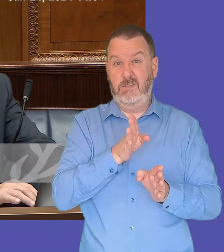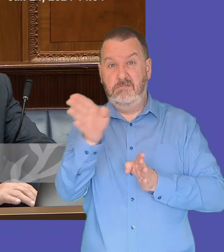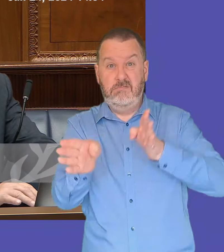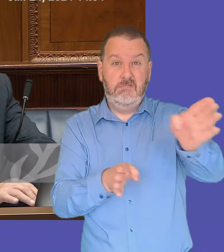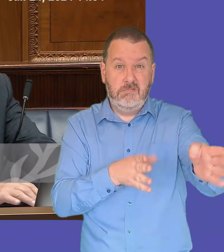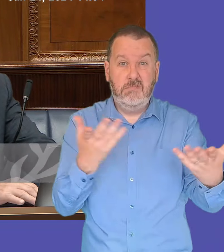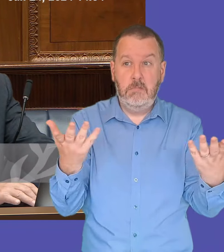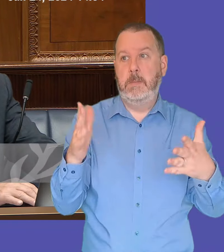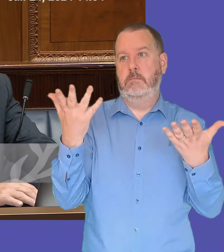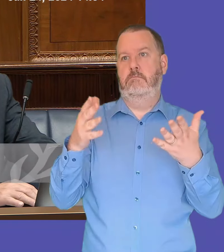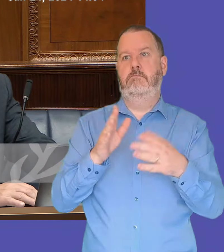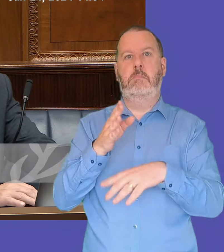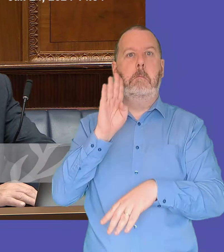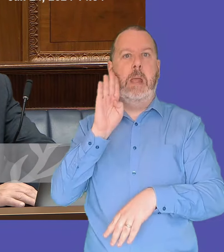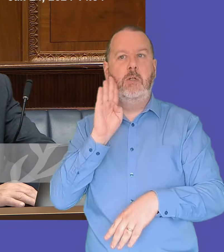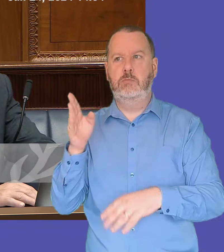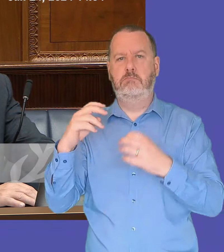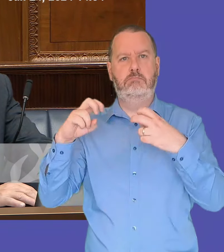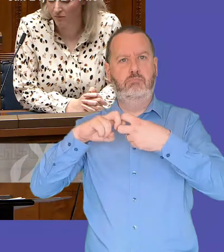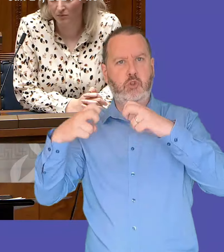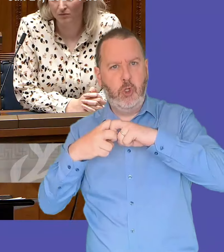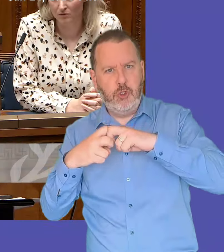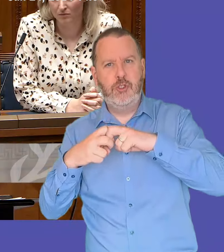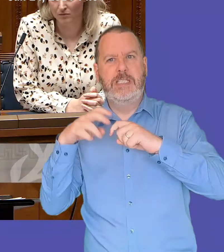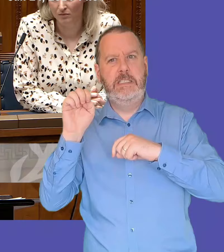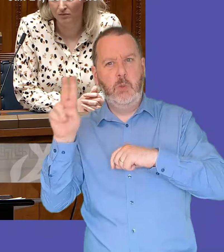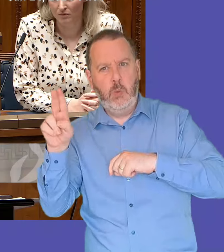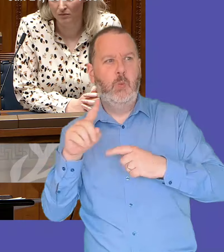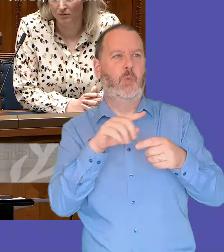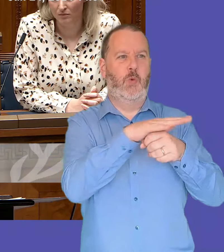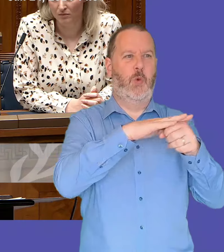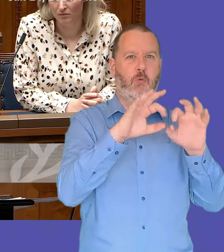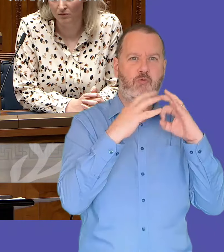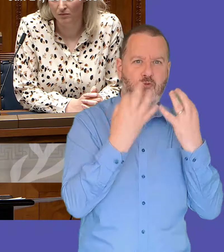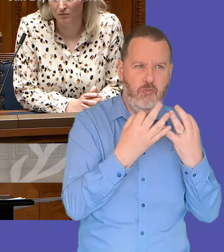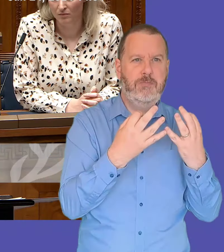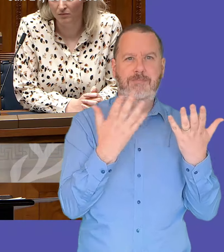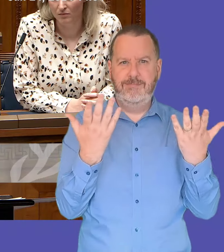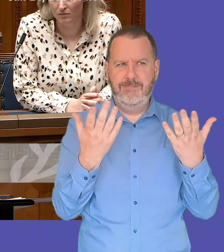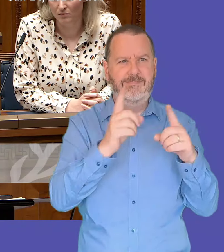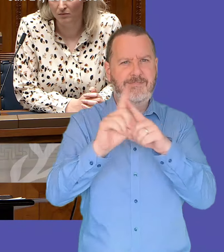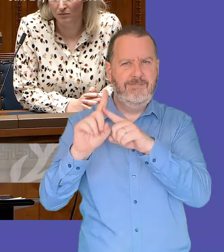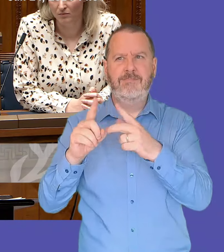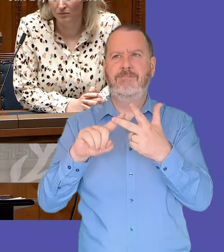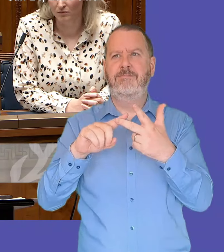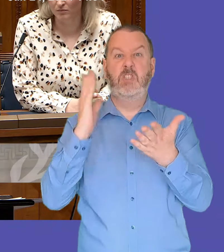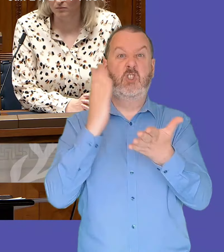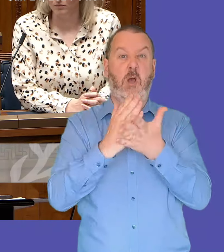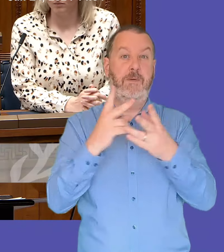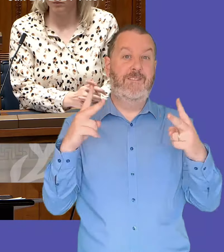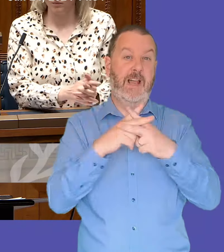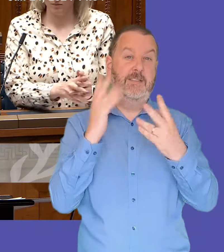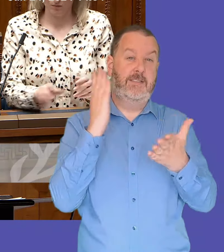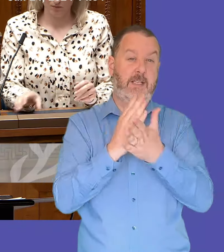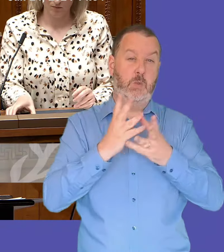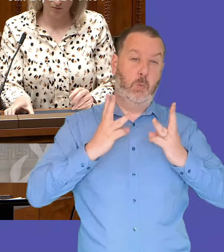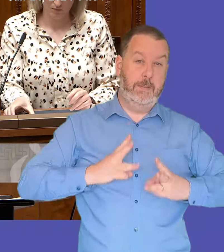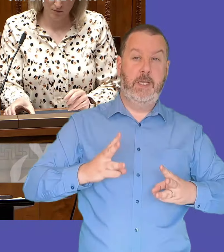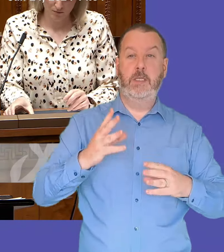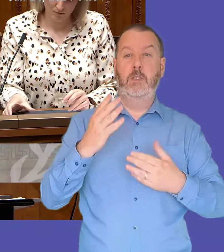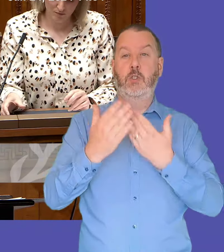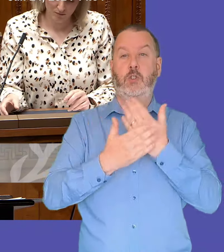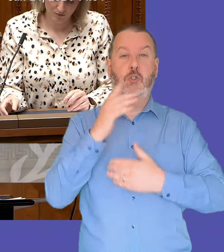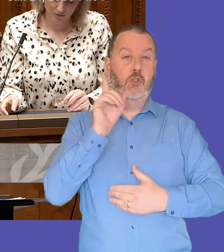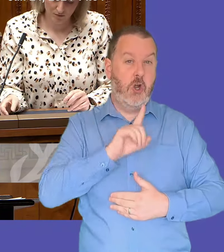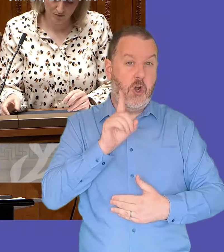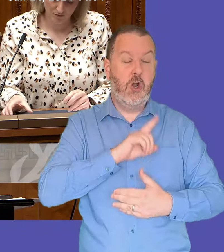brussels to meeting local groups and attending meetings and particularly around areas like anti-balance against women and girls engaging with young people um